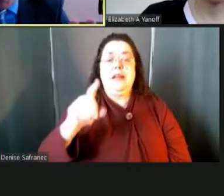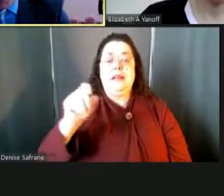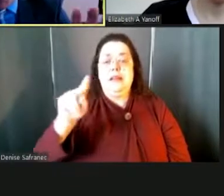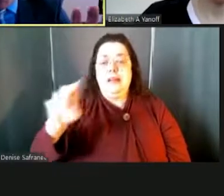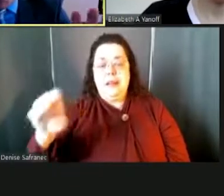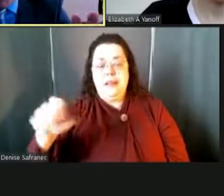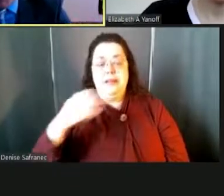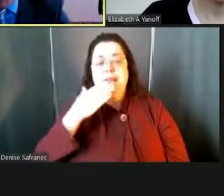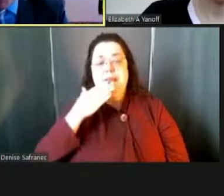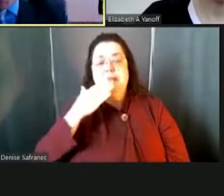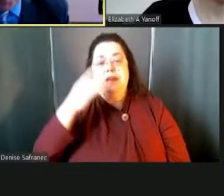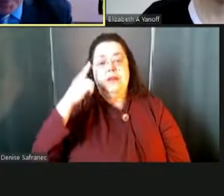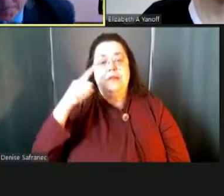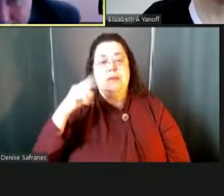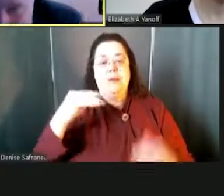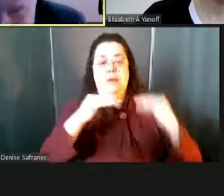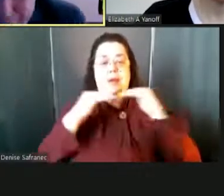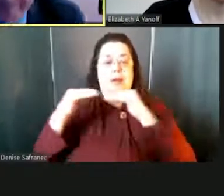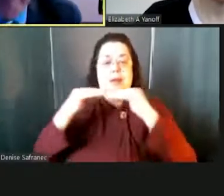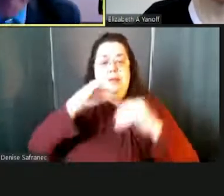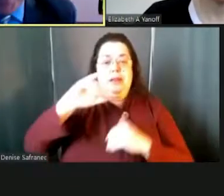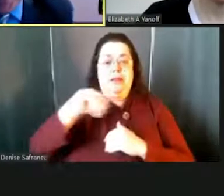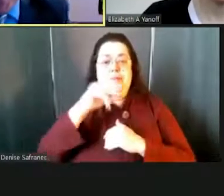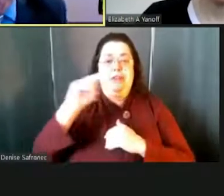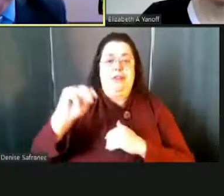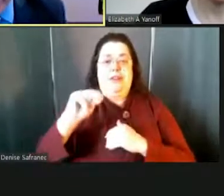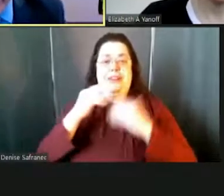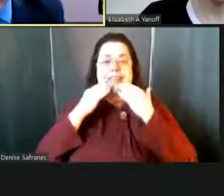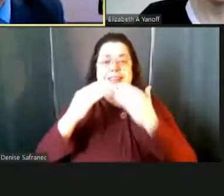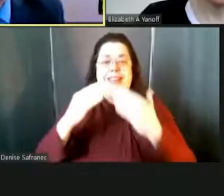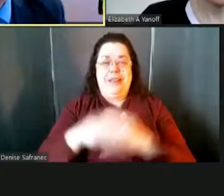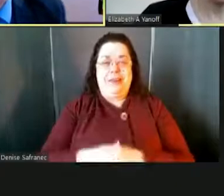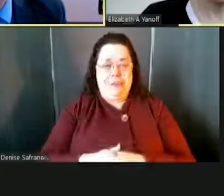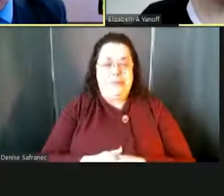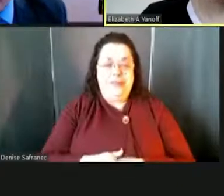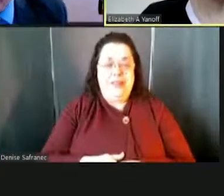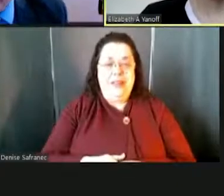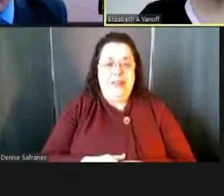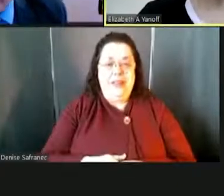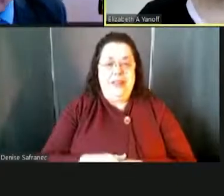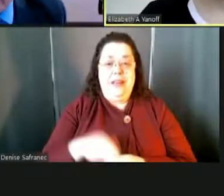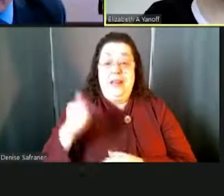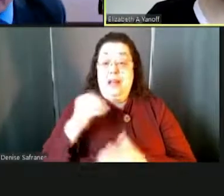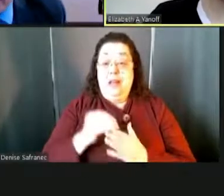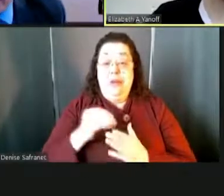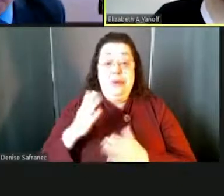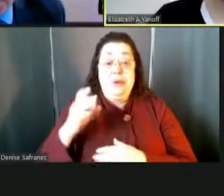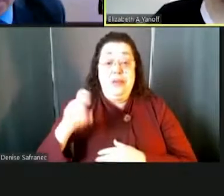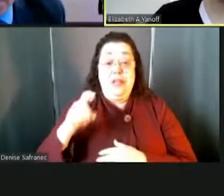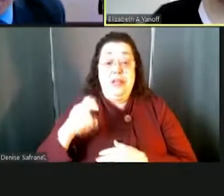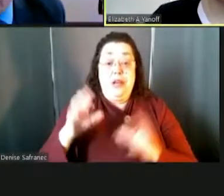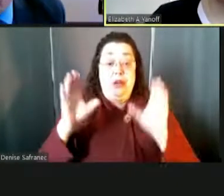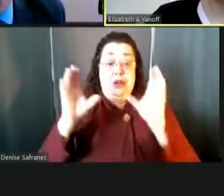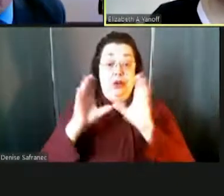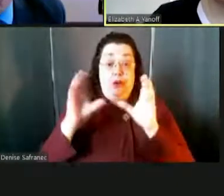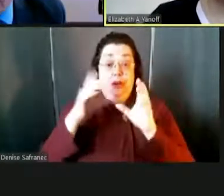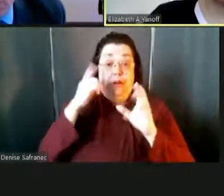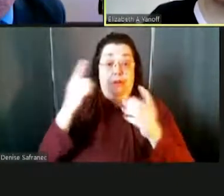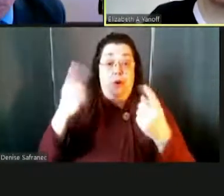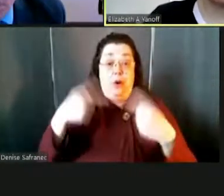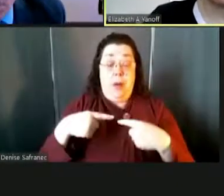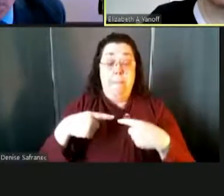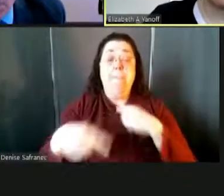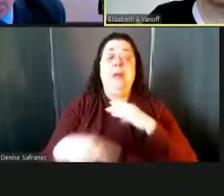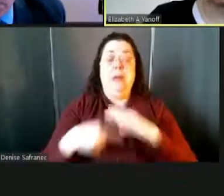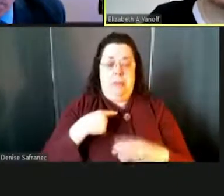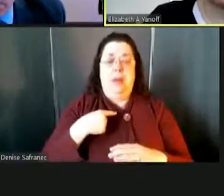Yes, thank you. Thank you to my colleague John Carmelo. Thank you. Any students needing a certificate of attendance can email